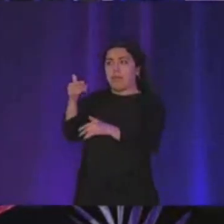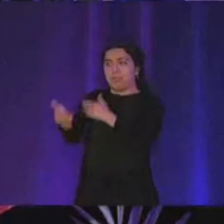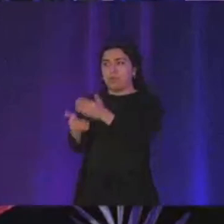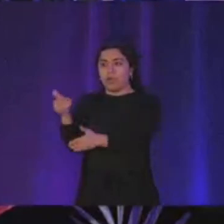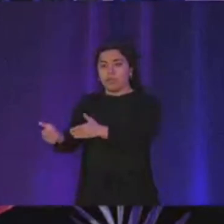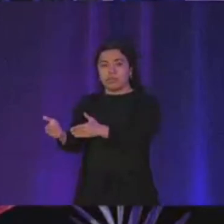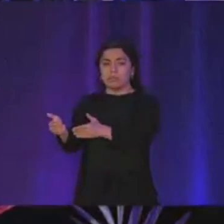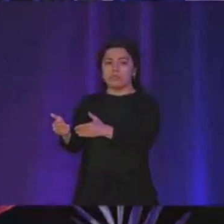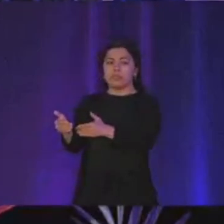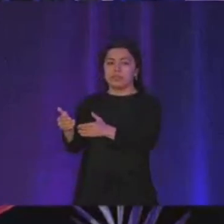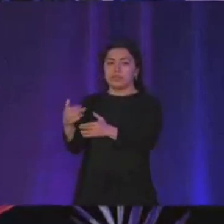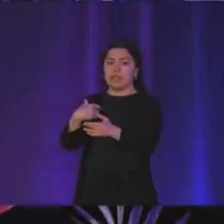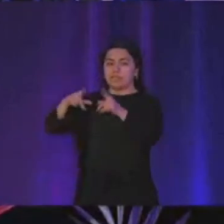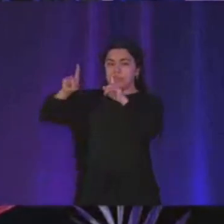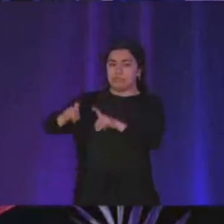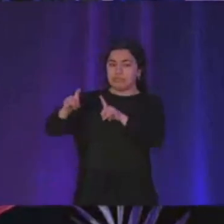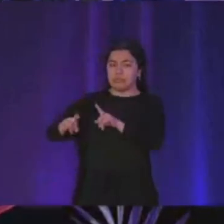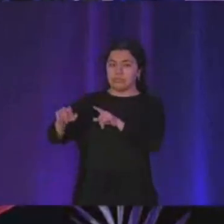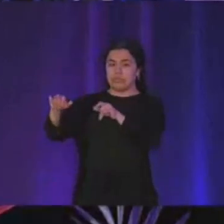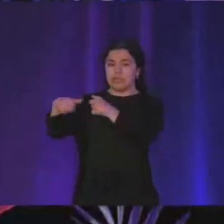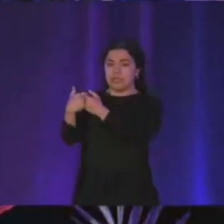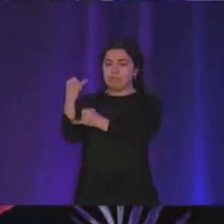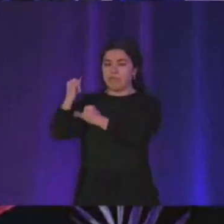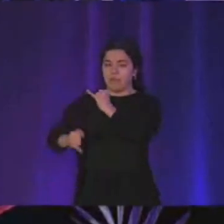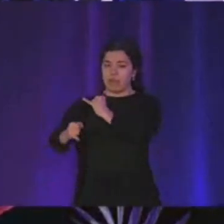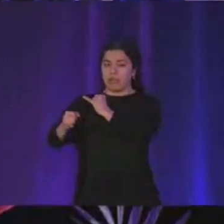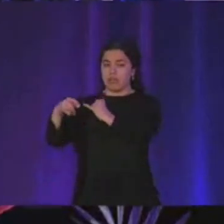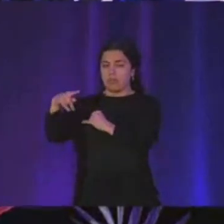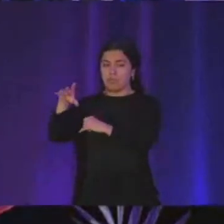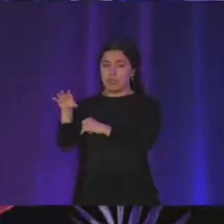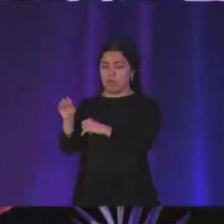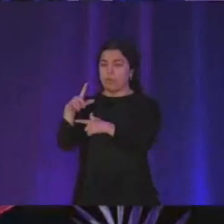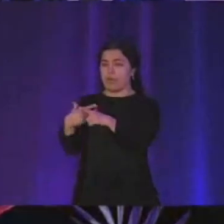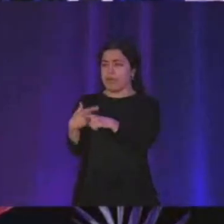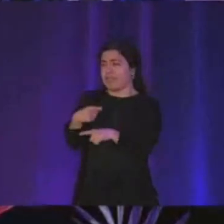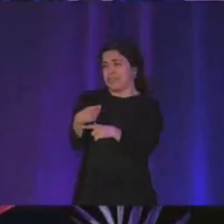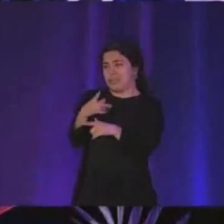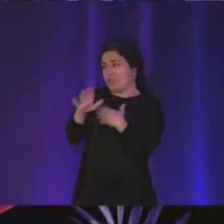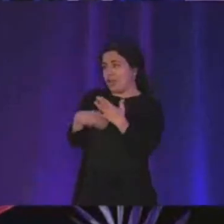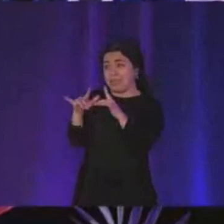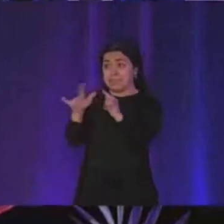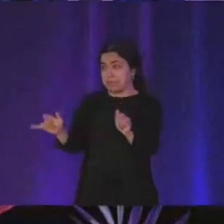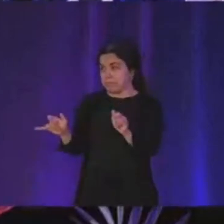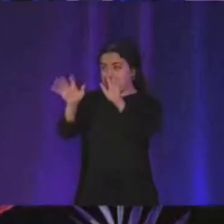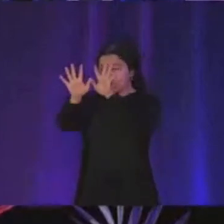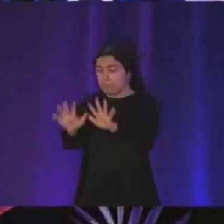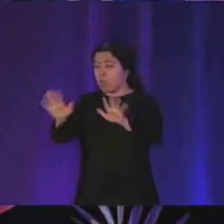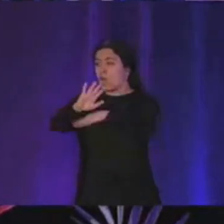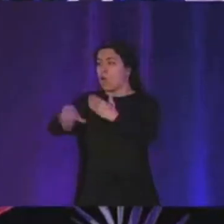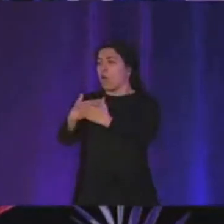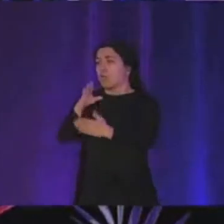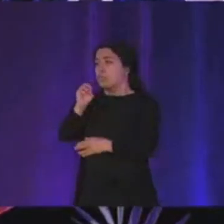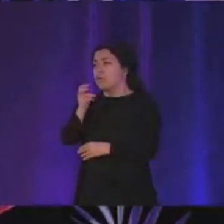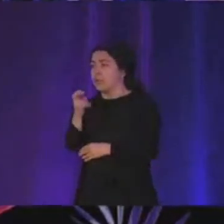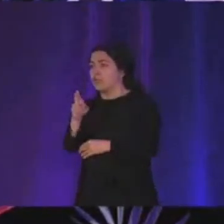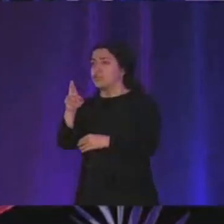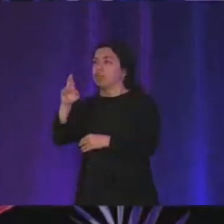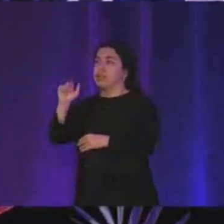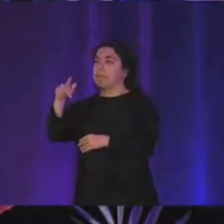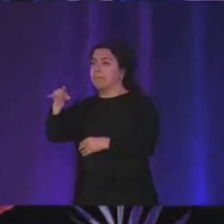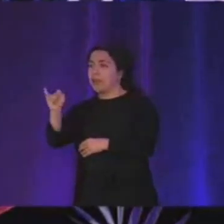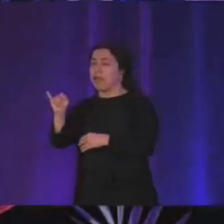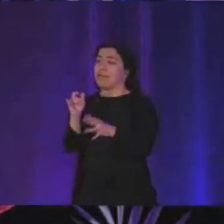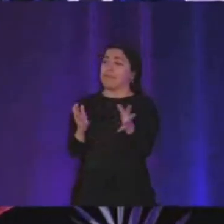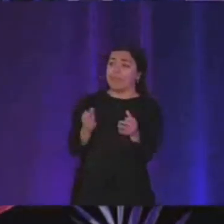code pro and this is like almost the same time and so like all of the like browser apis and like are fast and are